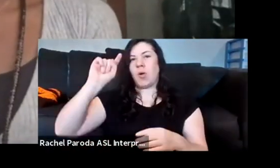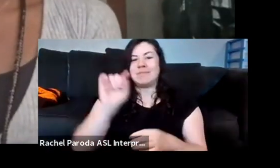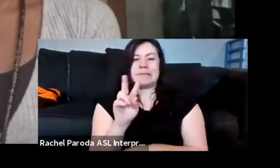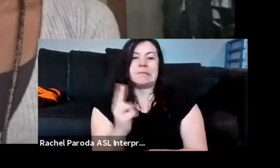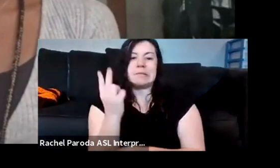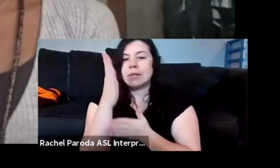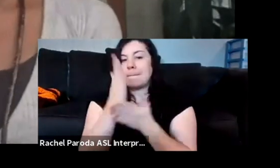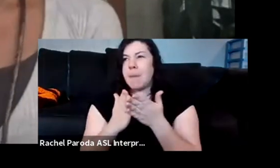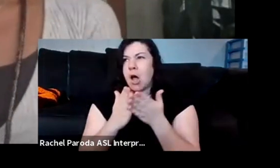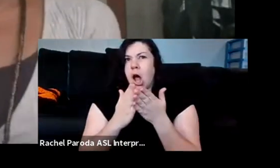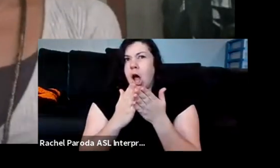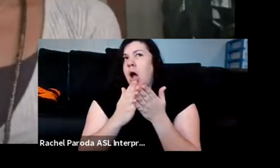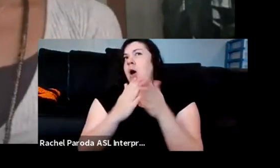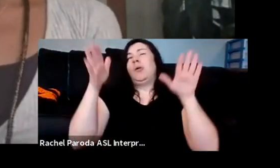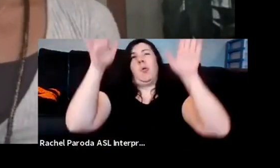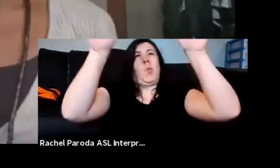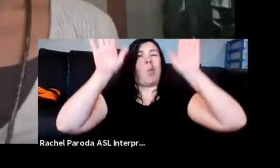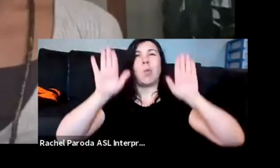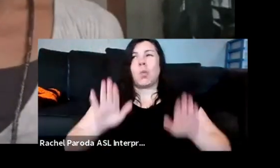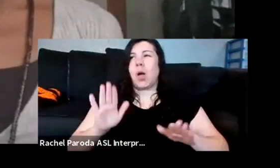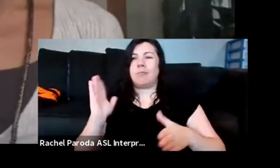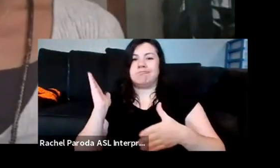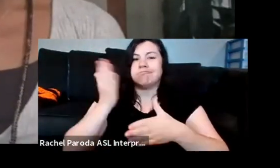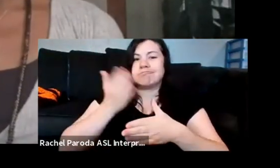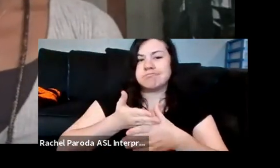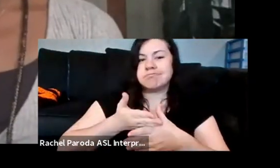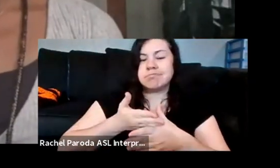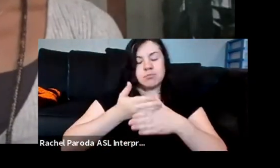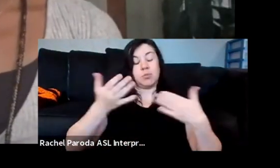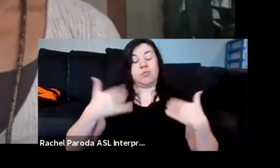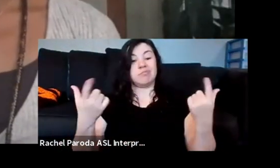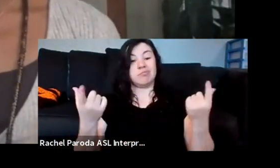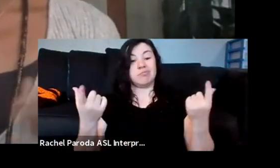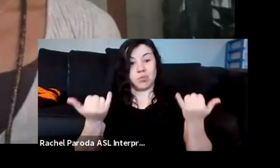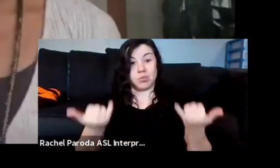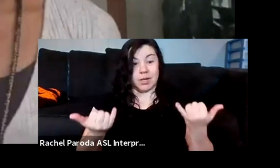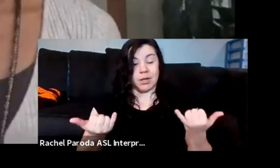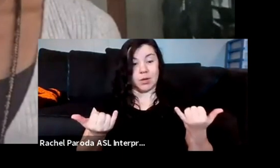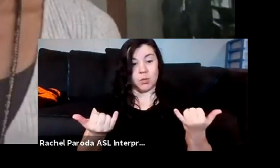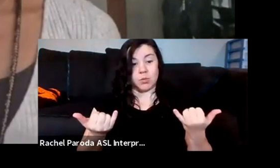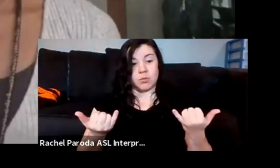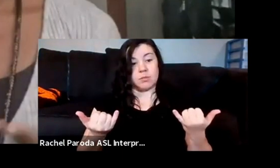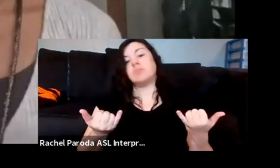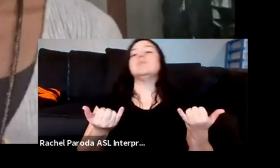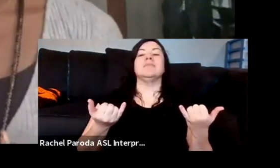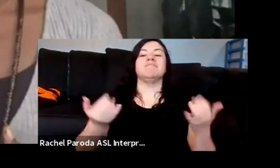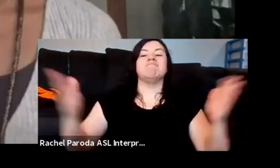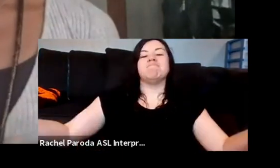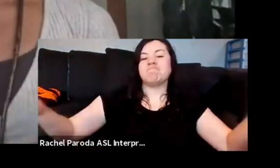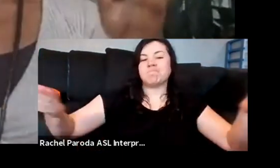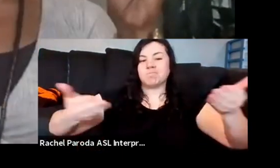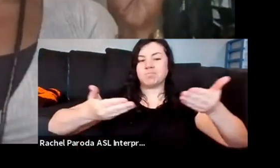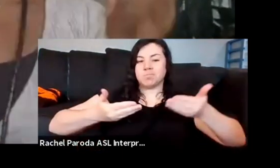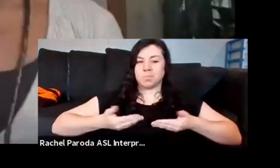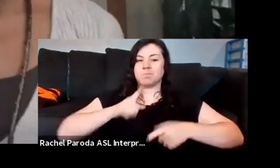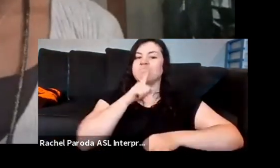incredible intervention. And so what, what I'm here to do is essentially to welcome us to this space officially, to allow us